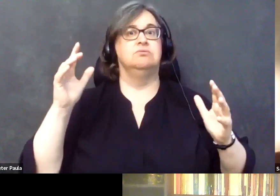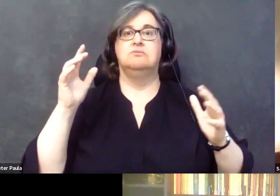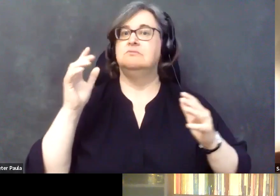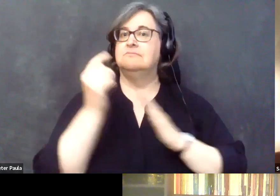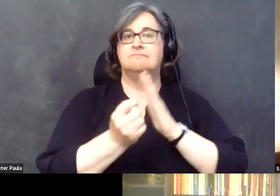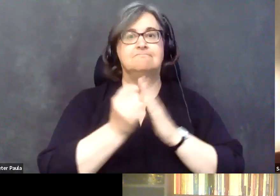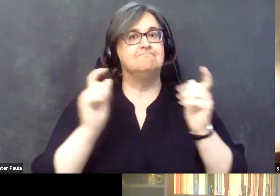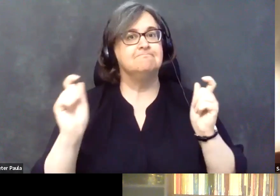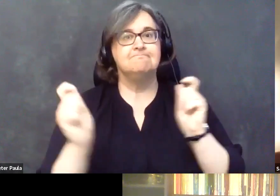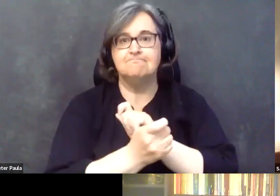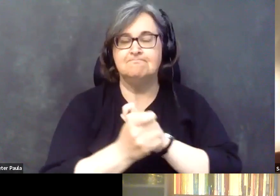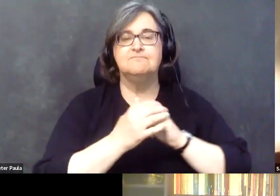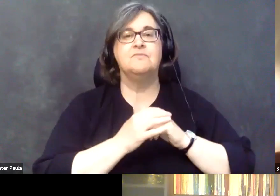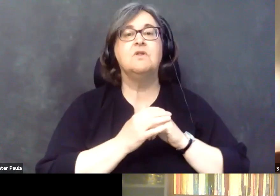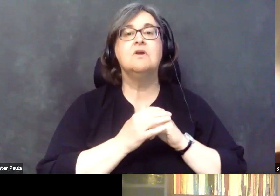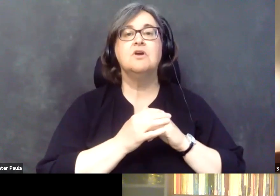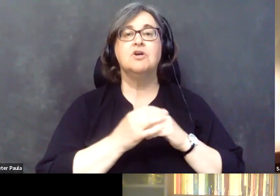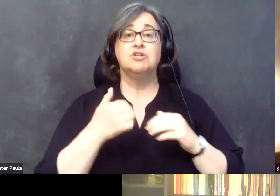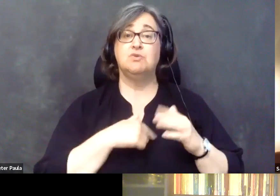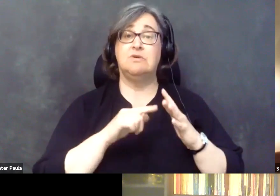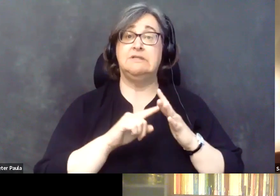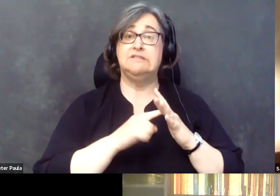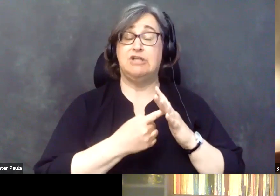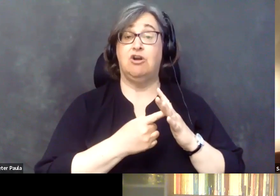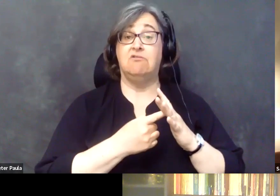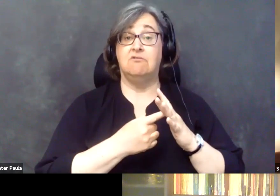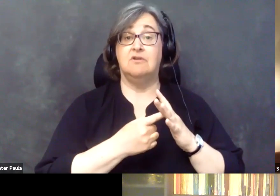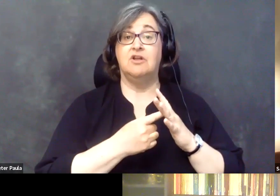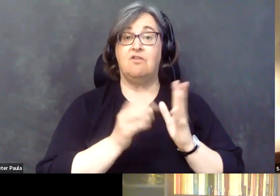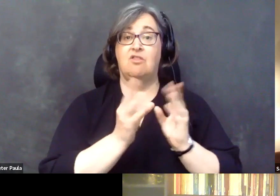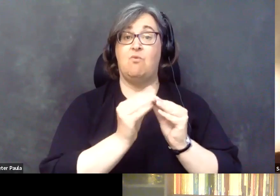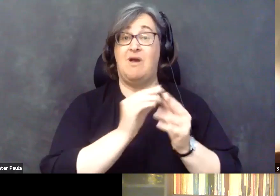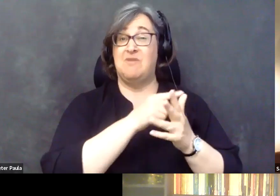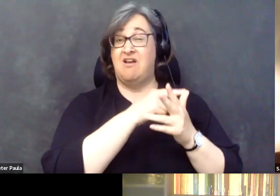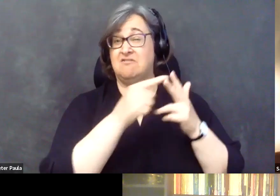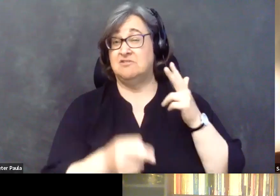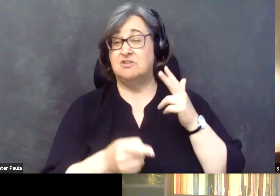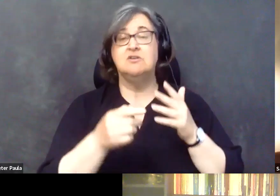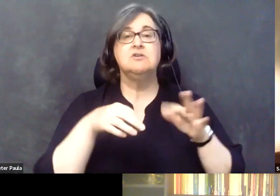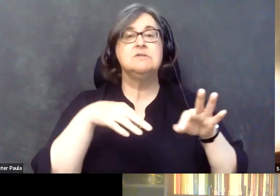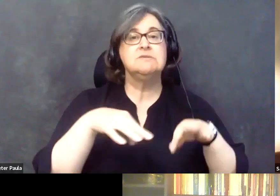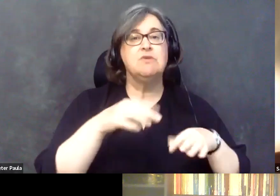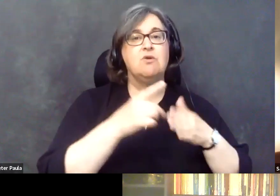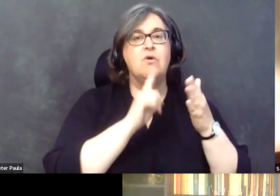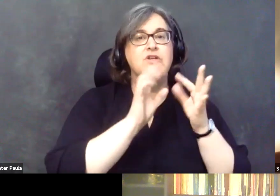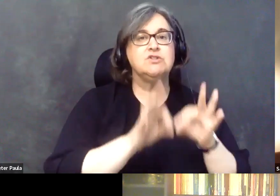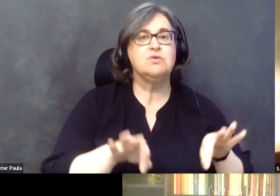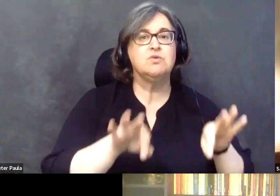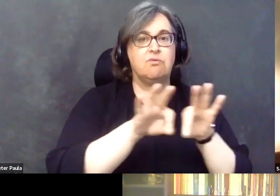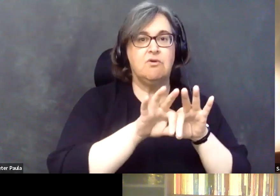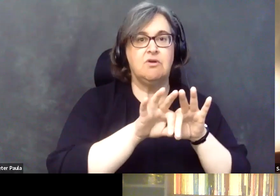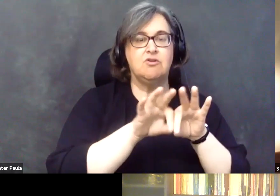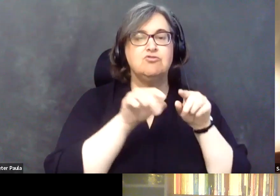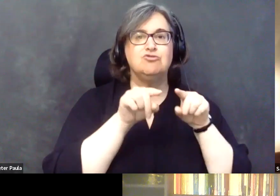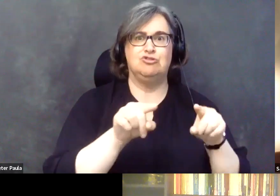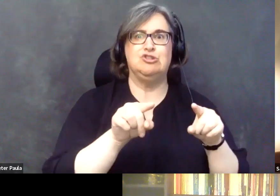And so we launched this webinar series to talk about what information is critical in a moment like this. And we've